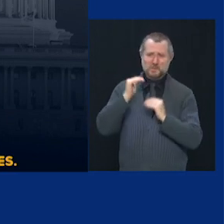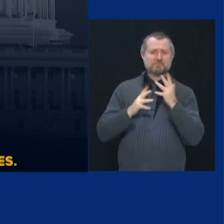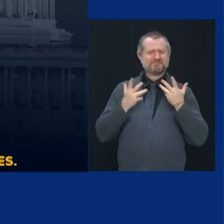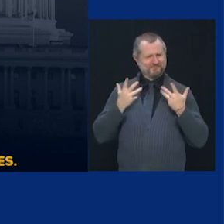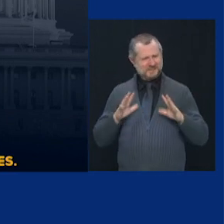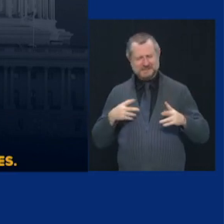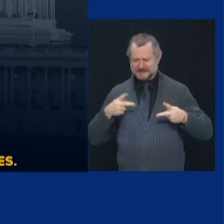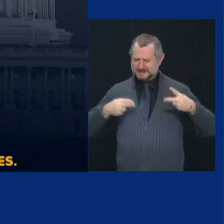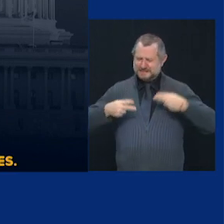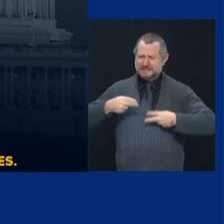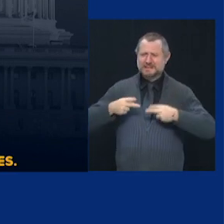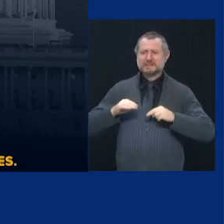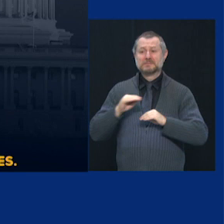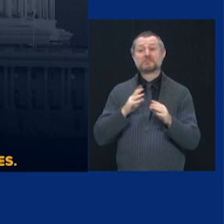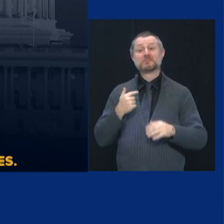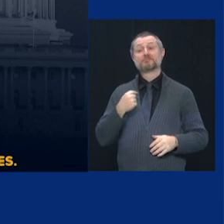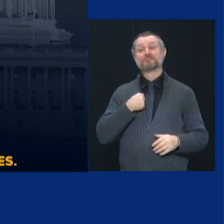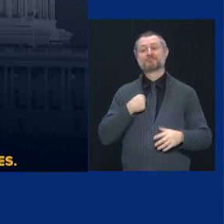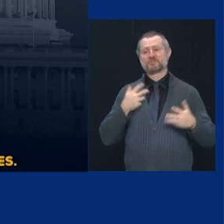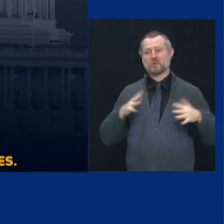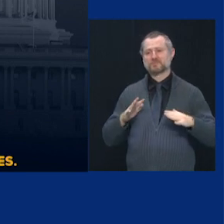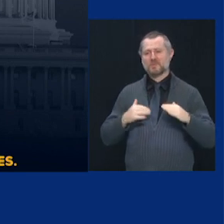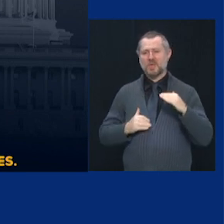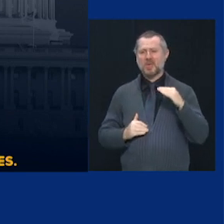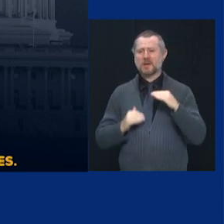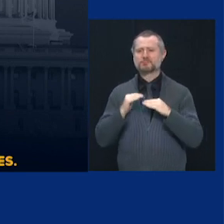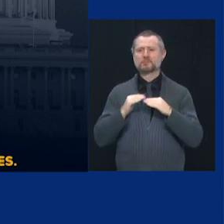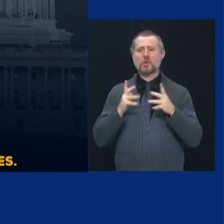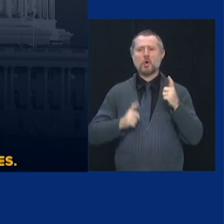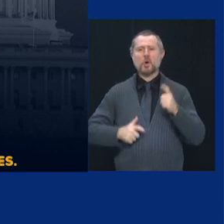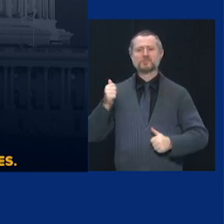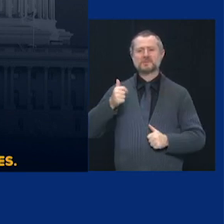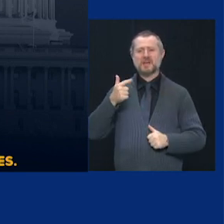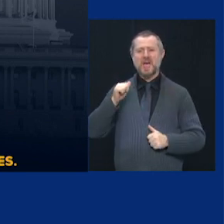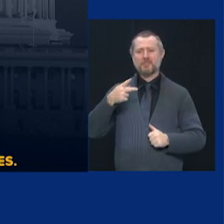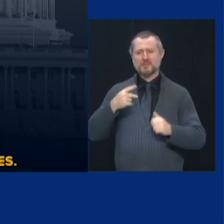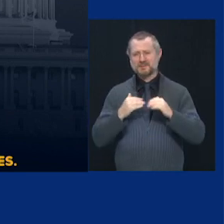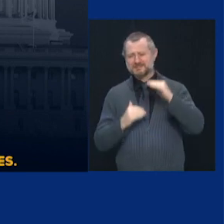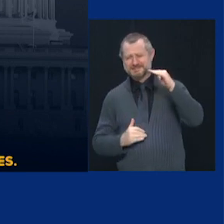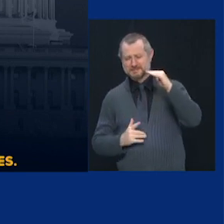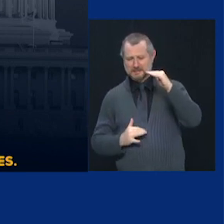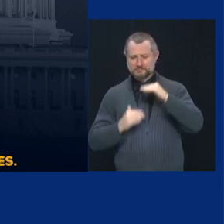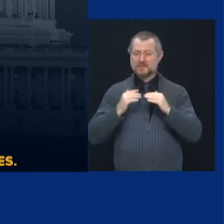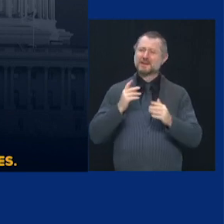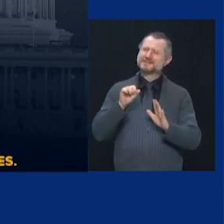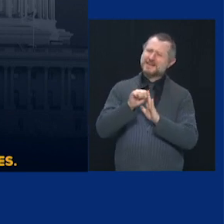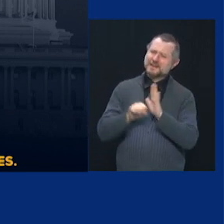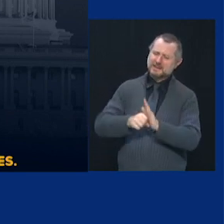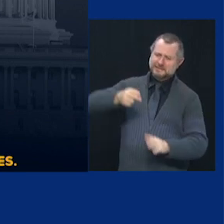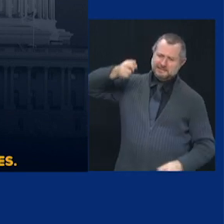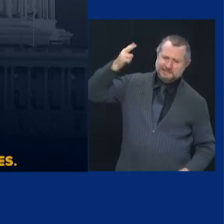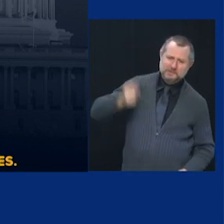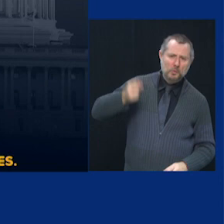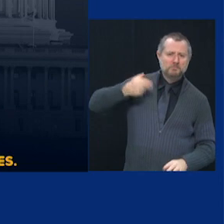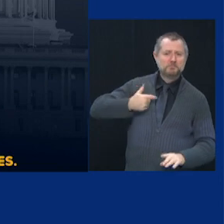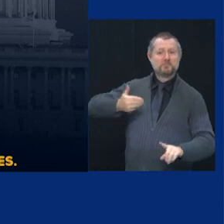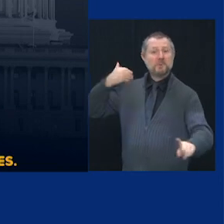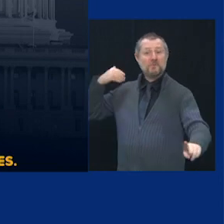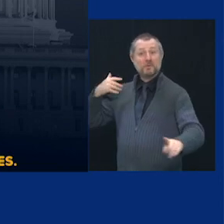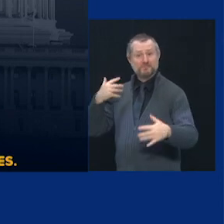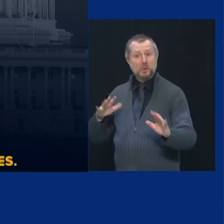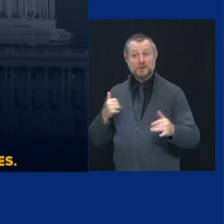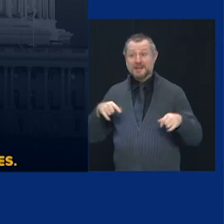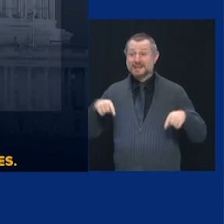in the state's history. I am telling you, we cannot close this financial gap